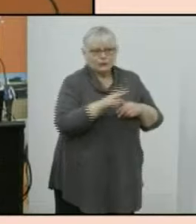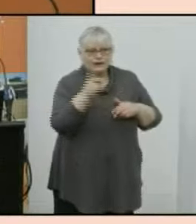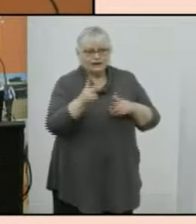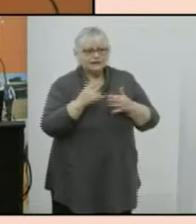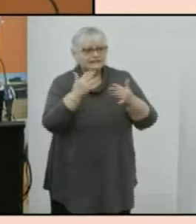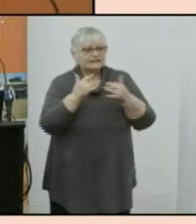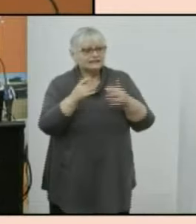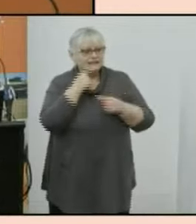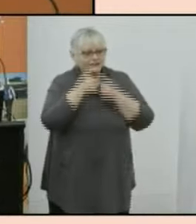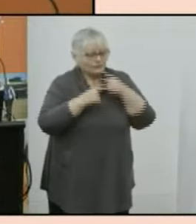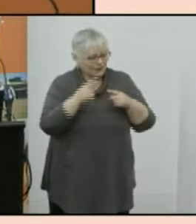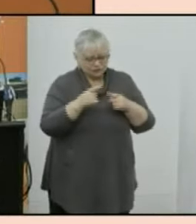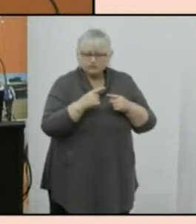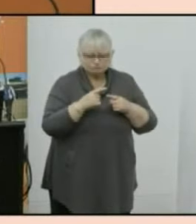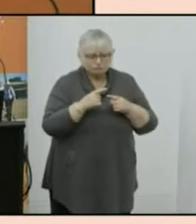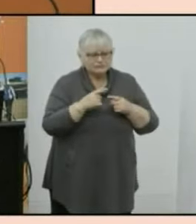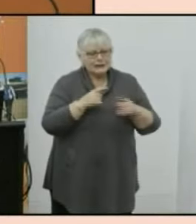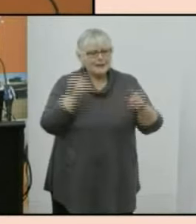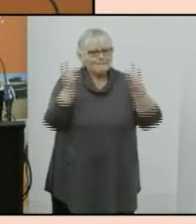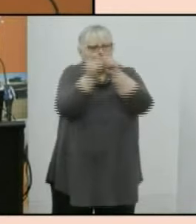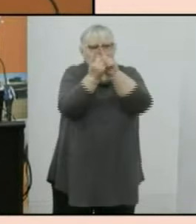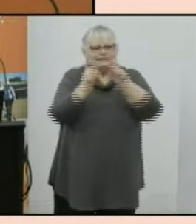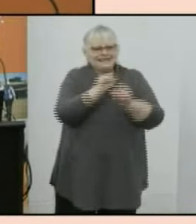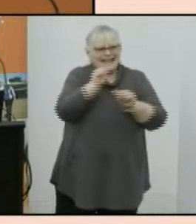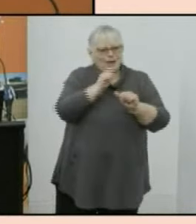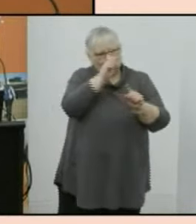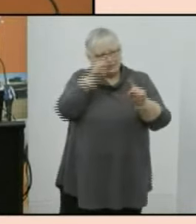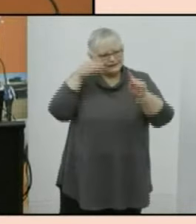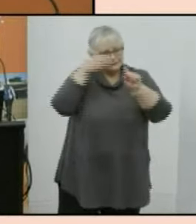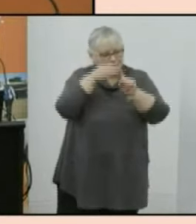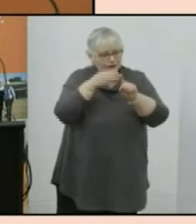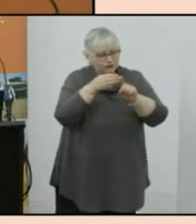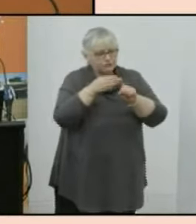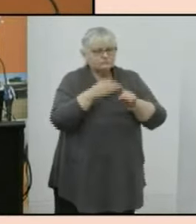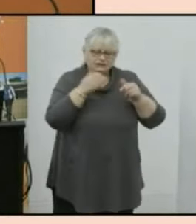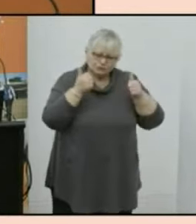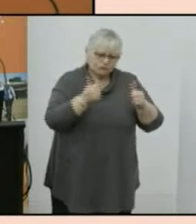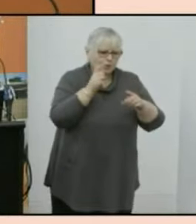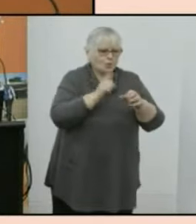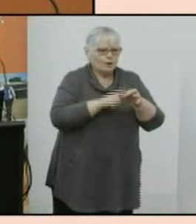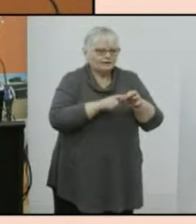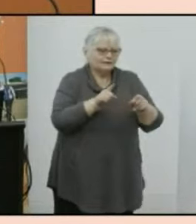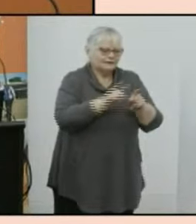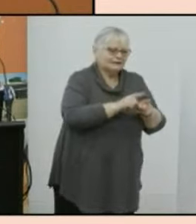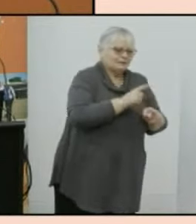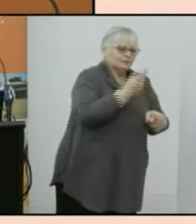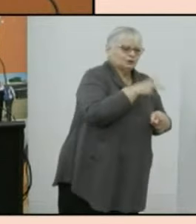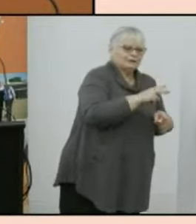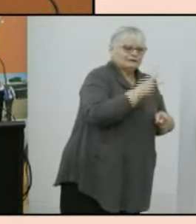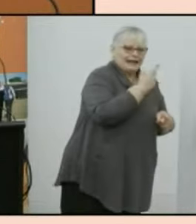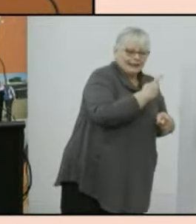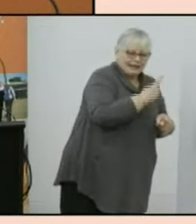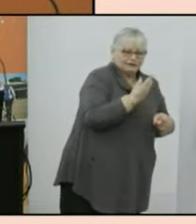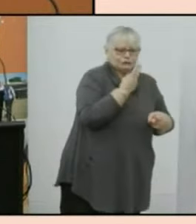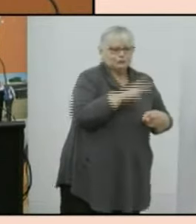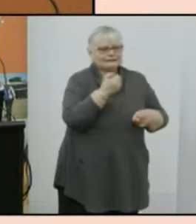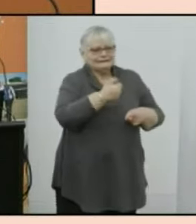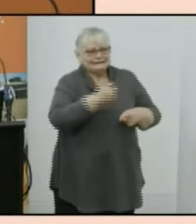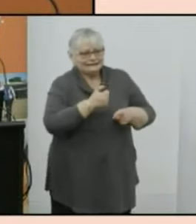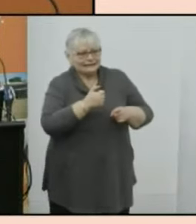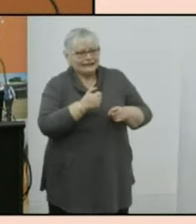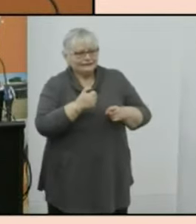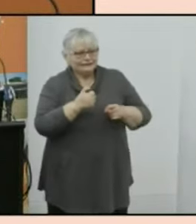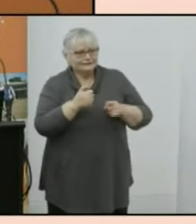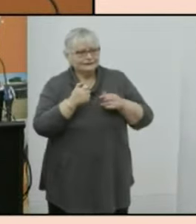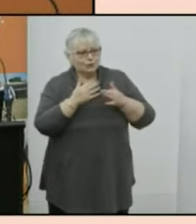is broadly in line with expectations and of comparable quality to the 2016 and 2011 census data and to